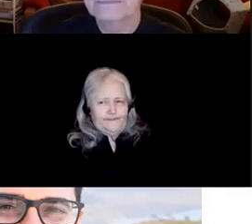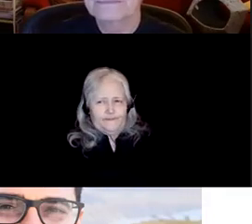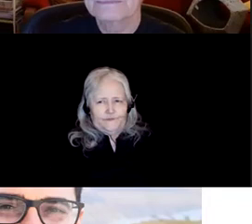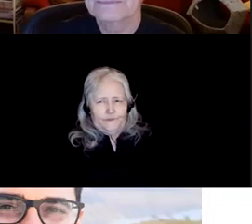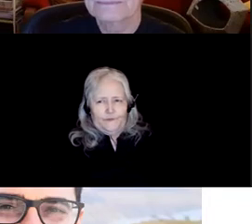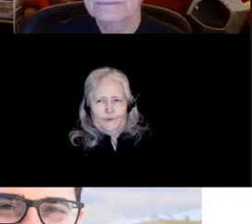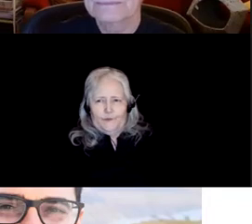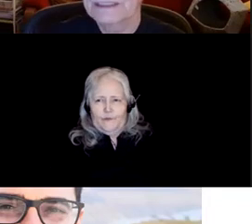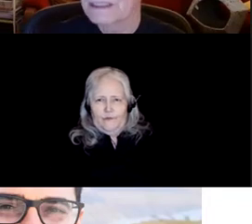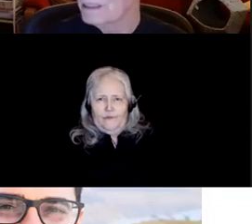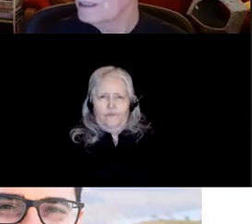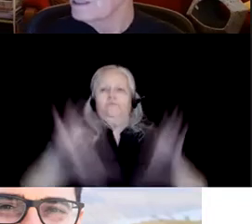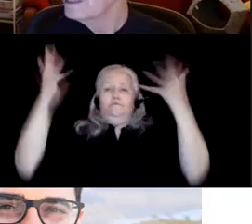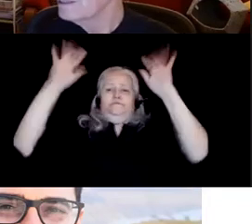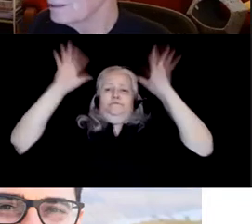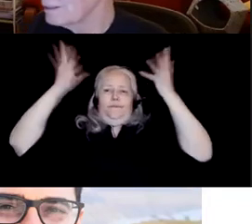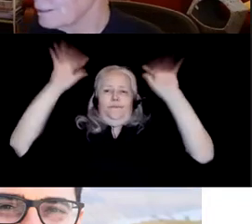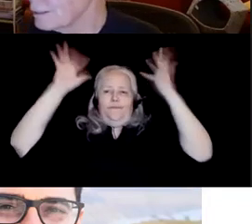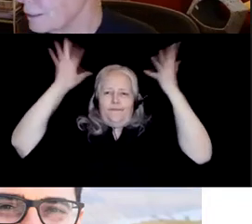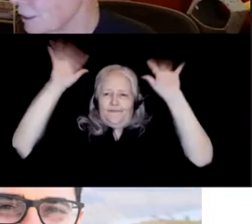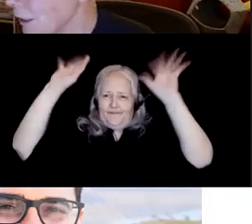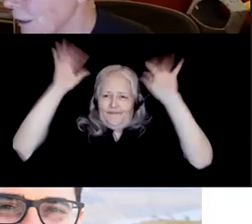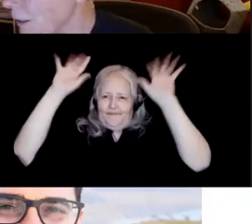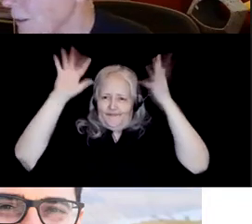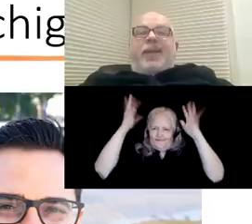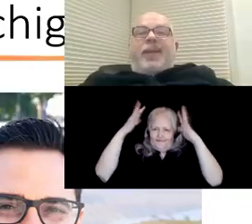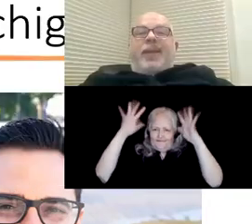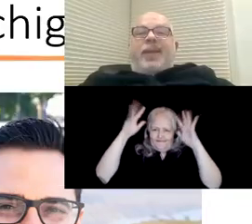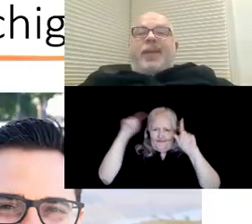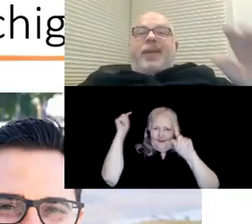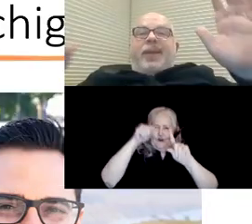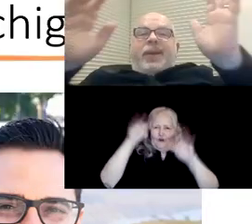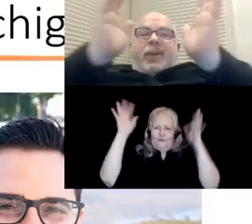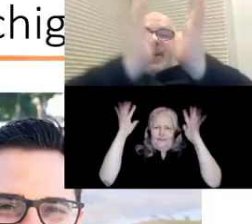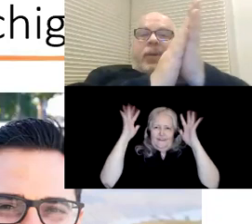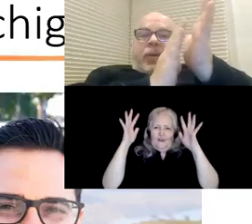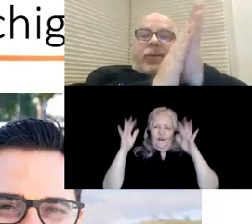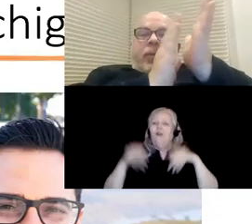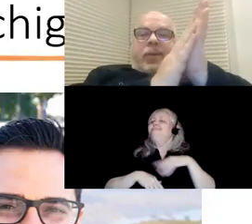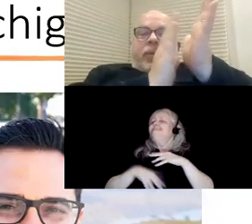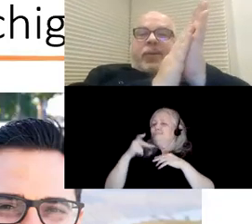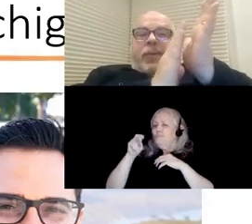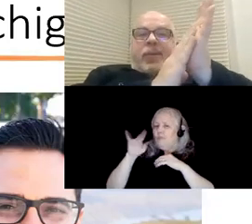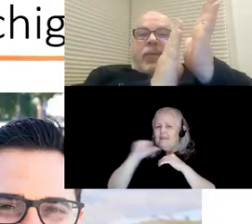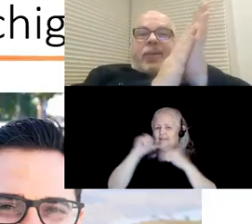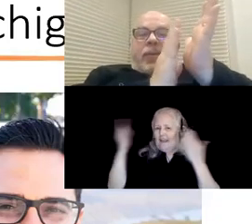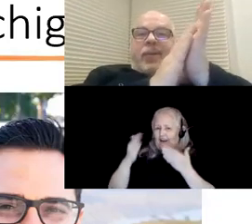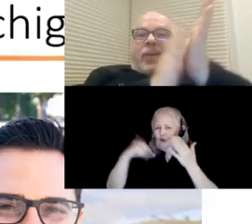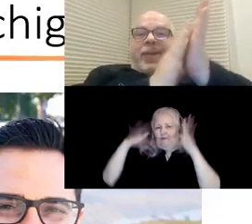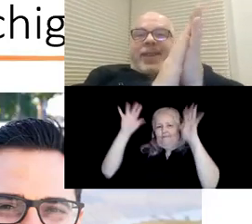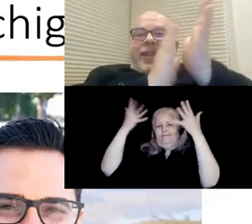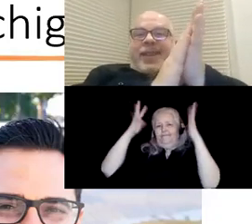Ah. Well, let's have a round of applause. So he's definitely not here, but we can applaud him in absentia.